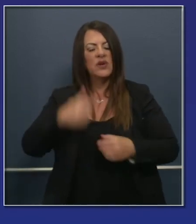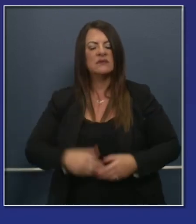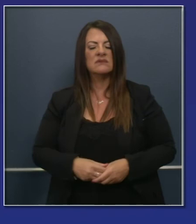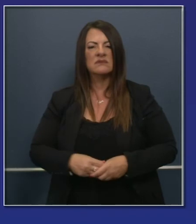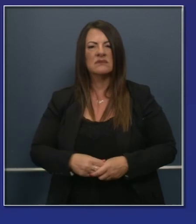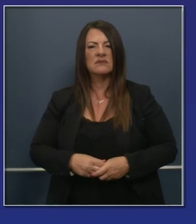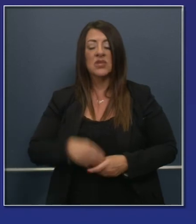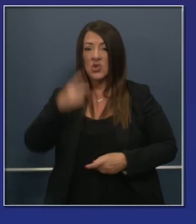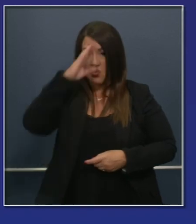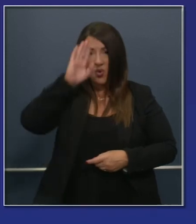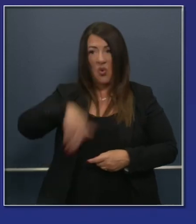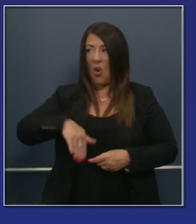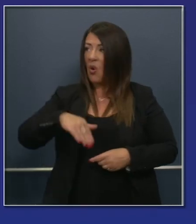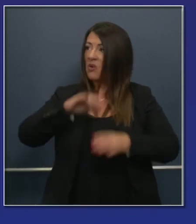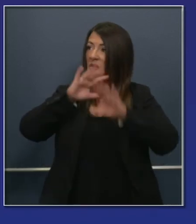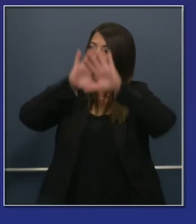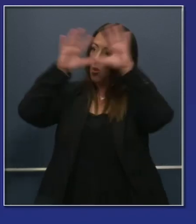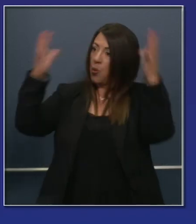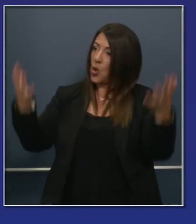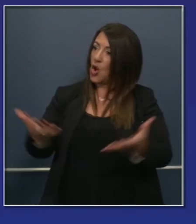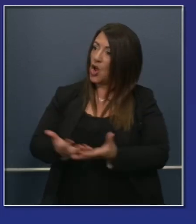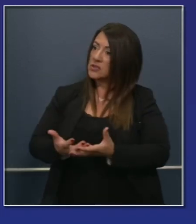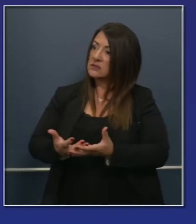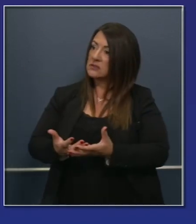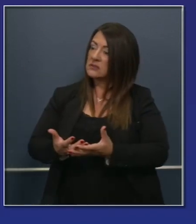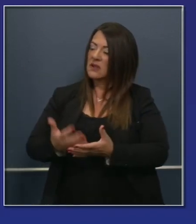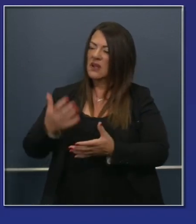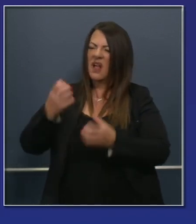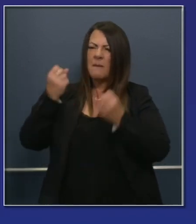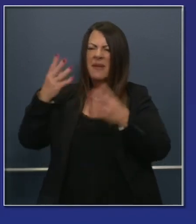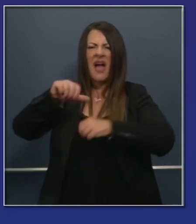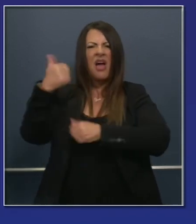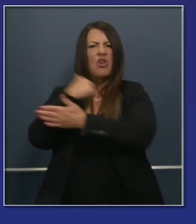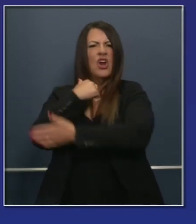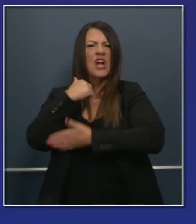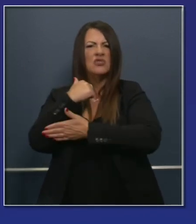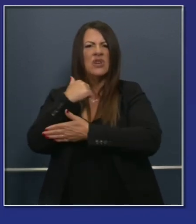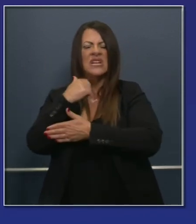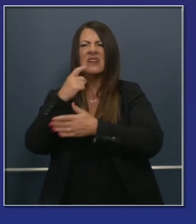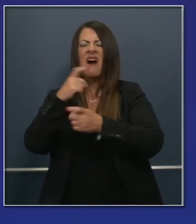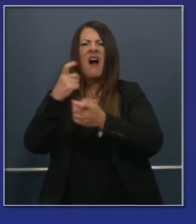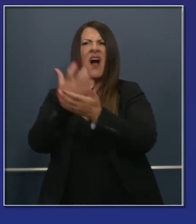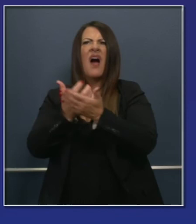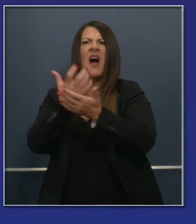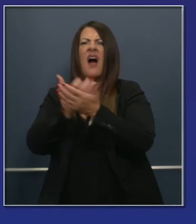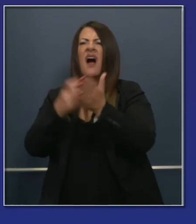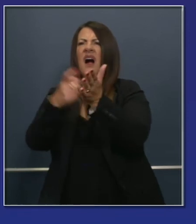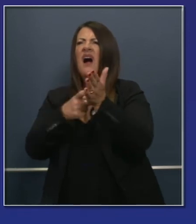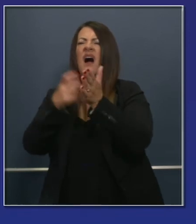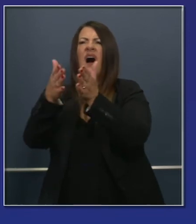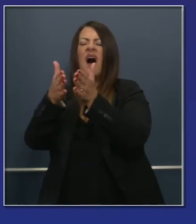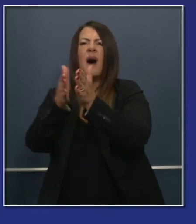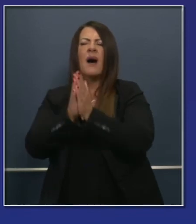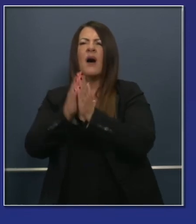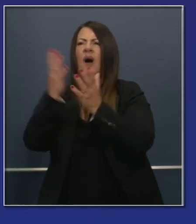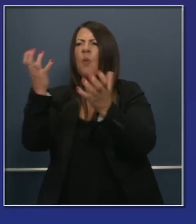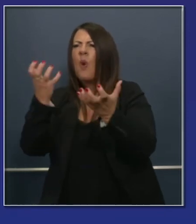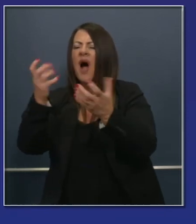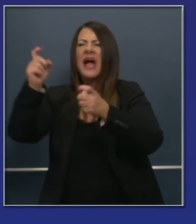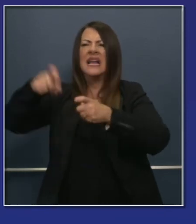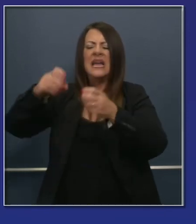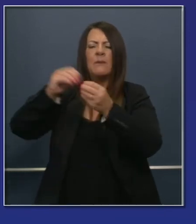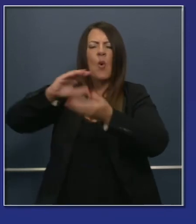for supplies, for Chromebooks, and for equipment, for education.